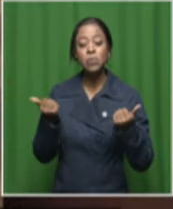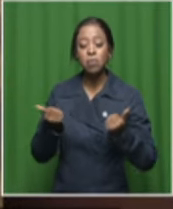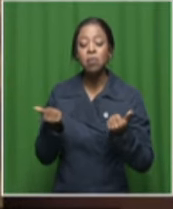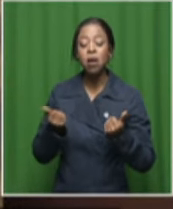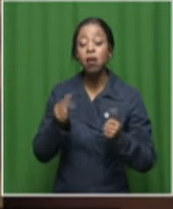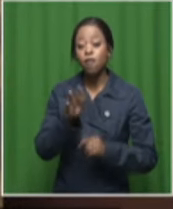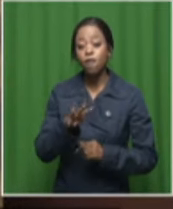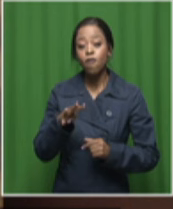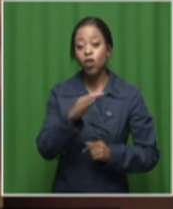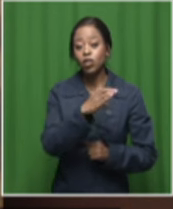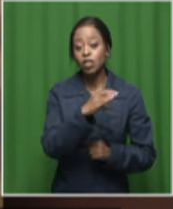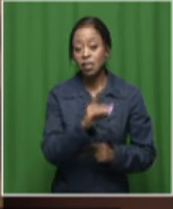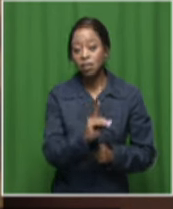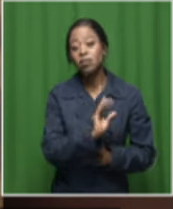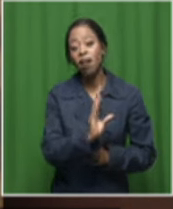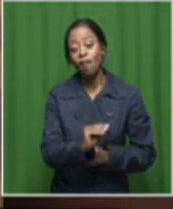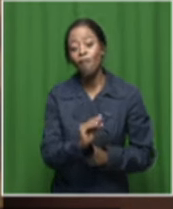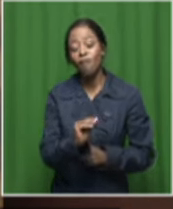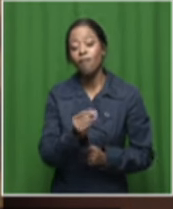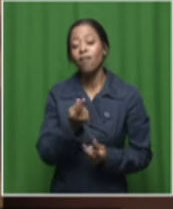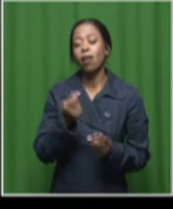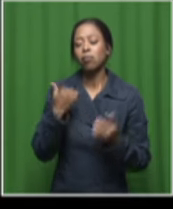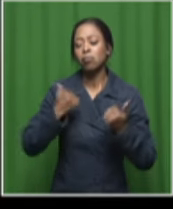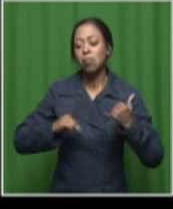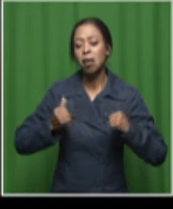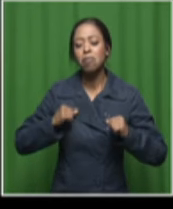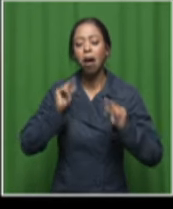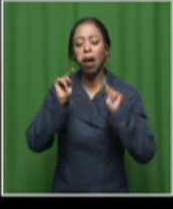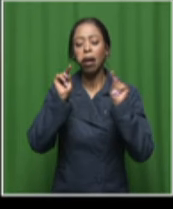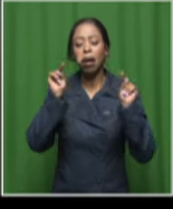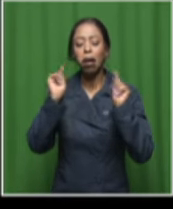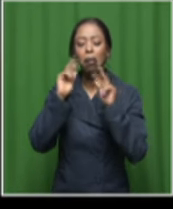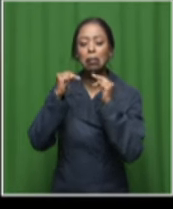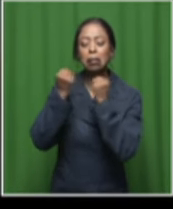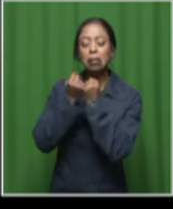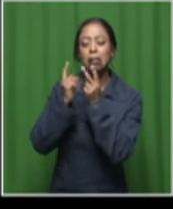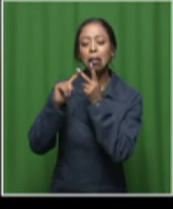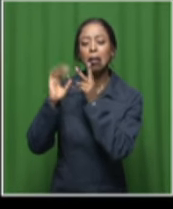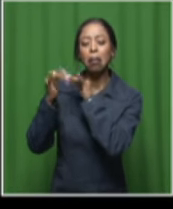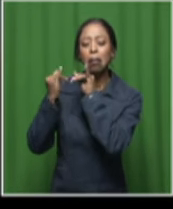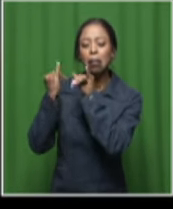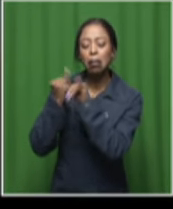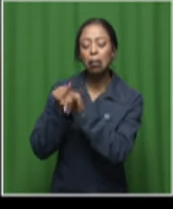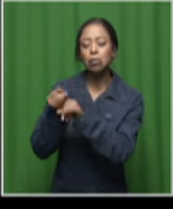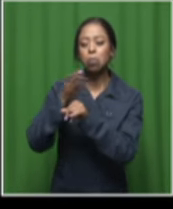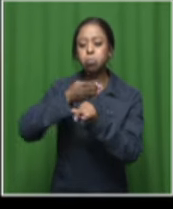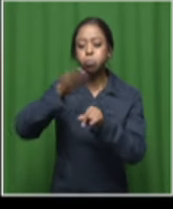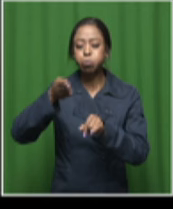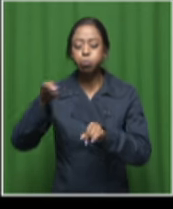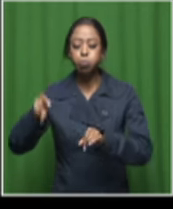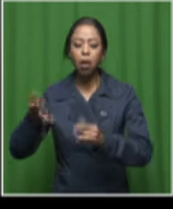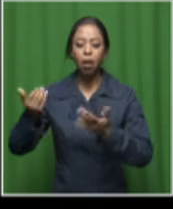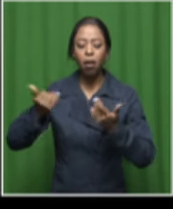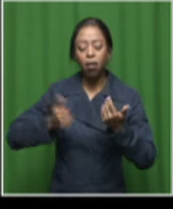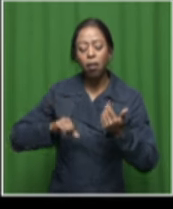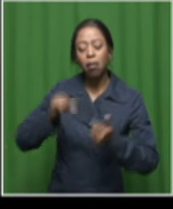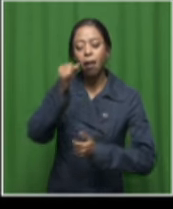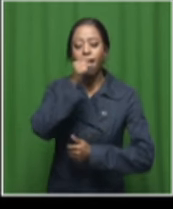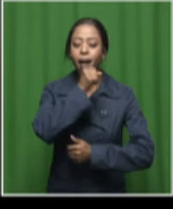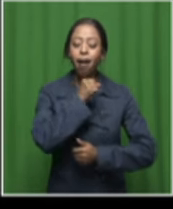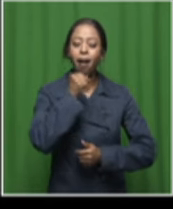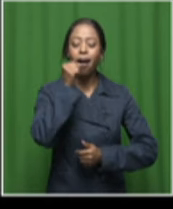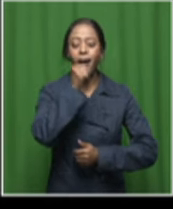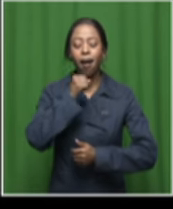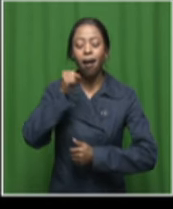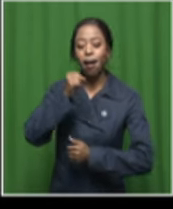four acclaimed albums and performed on just an array of national and international stages and become a very sought